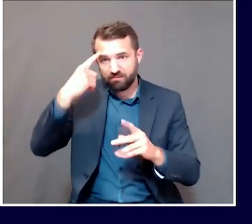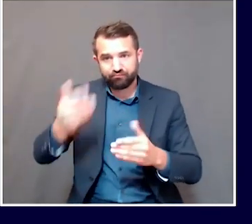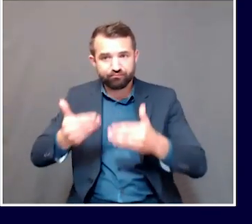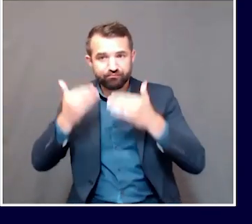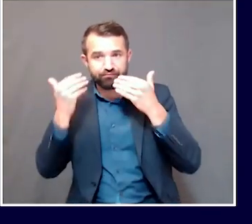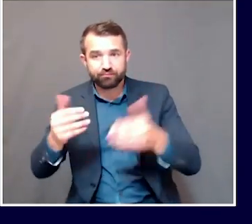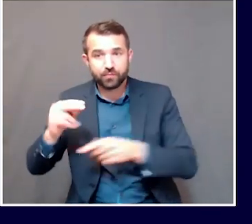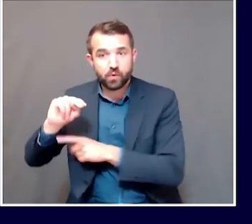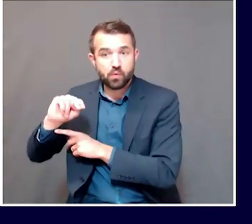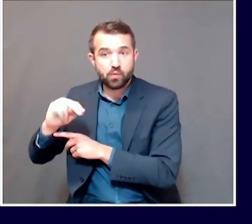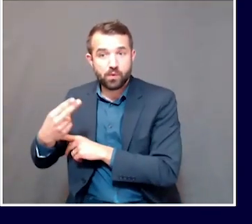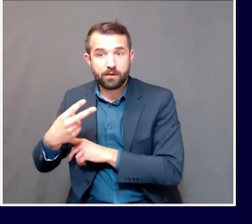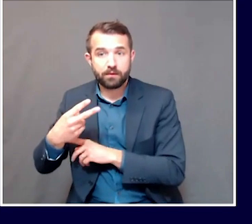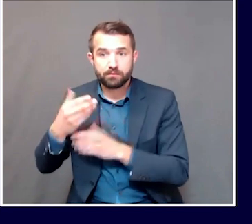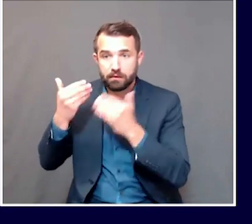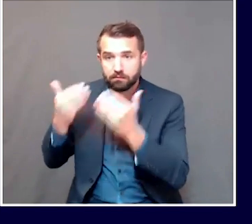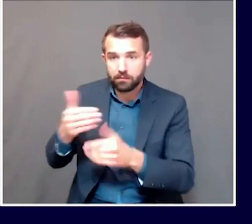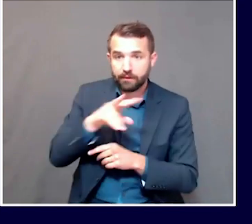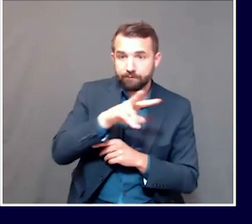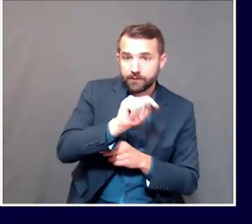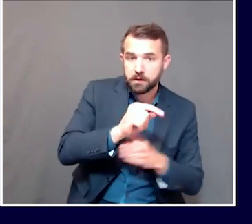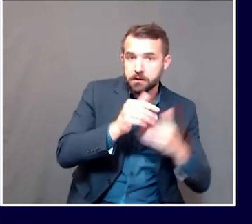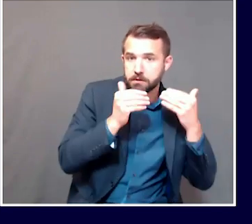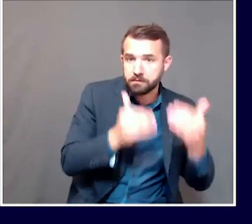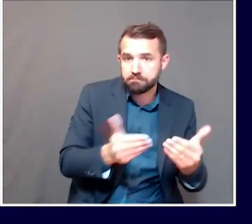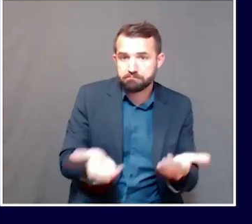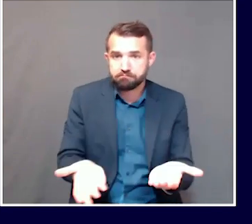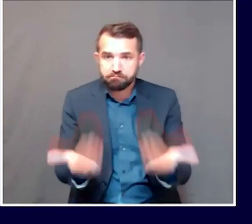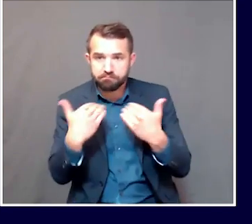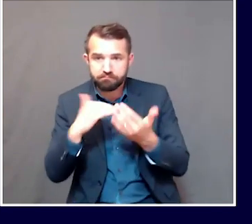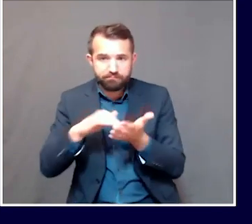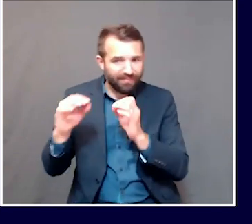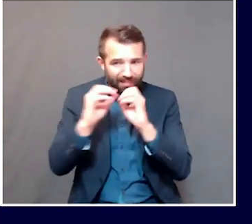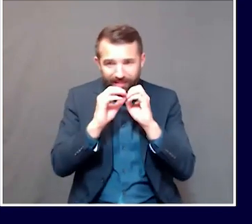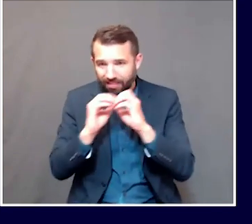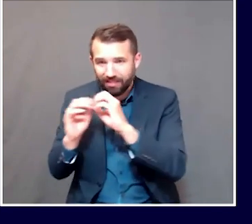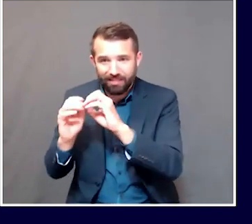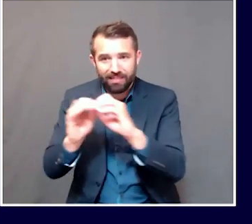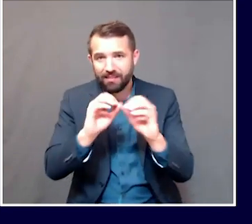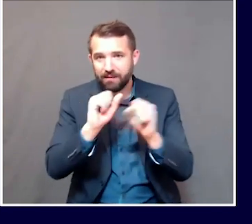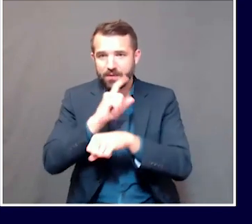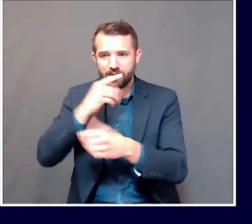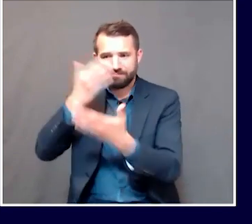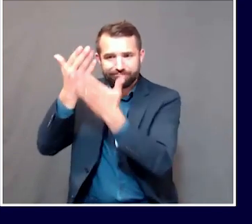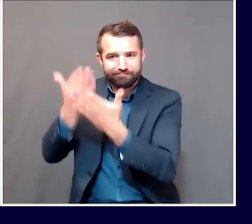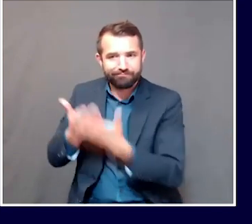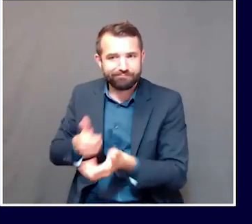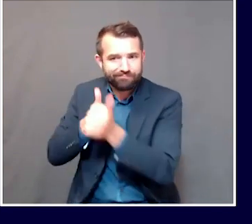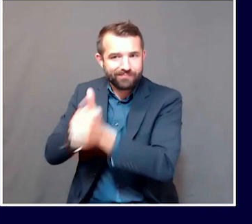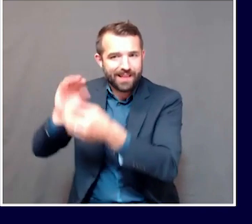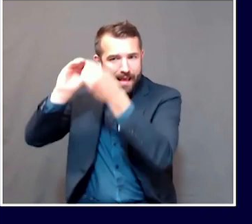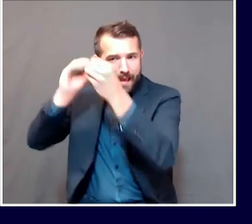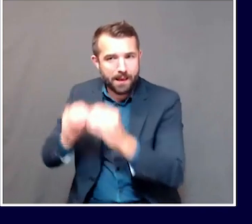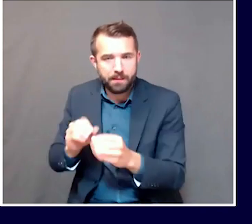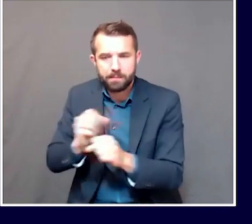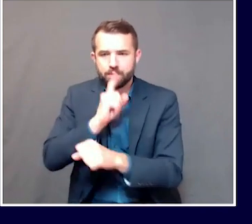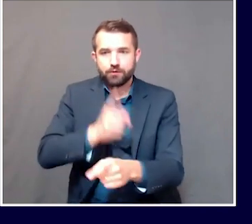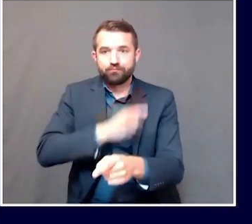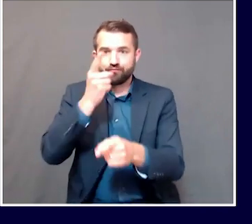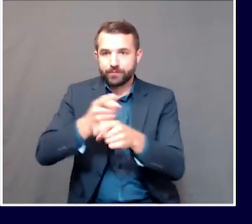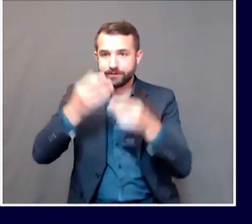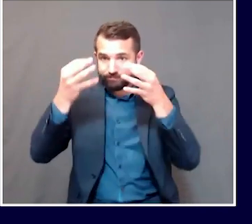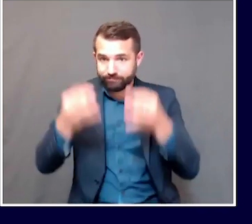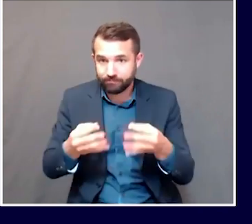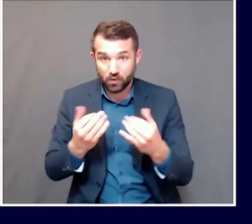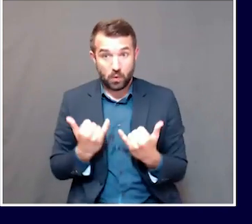Vermont residents looking at the data, and I think we made the right decisions. Today is the first day that New Hampshire and Vermont residents